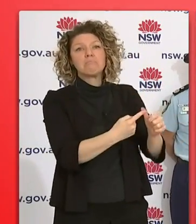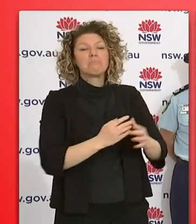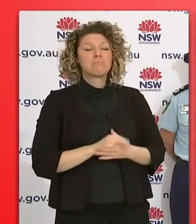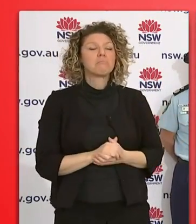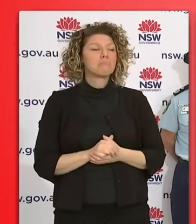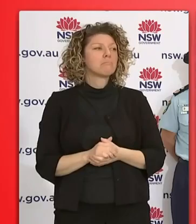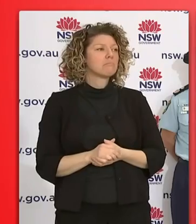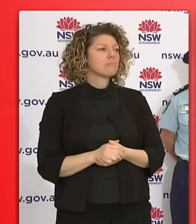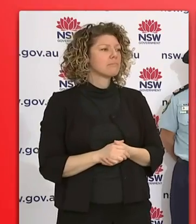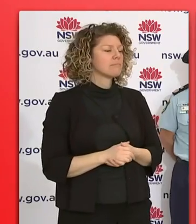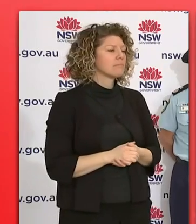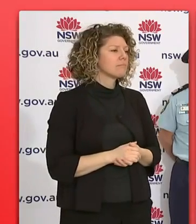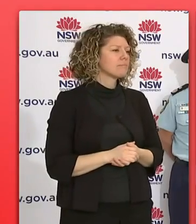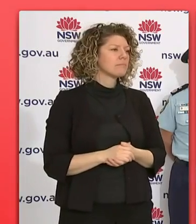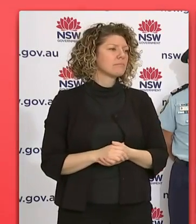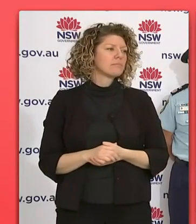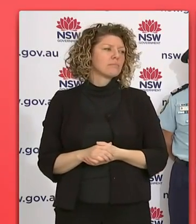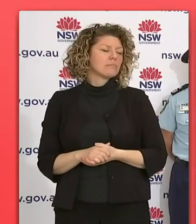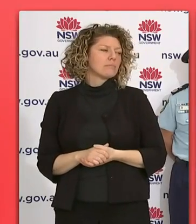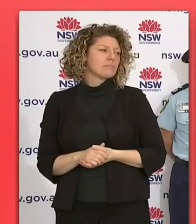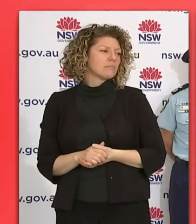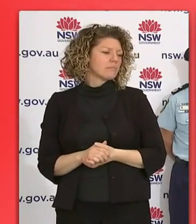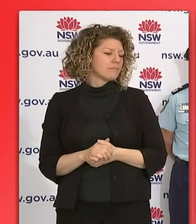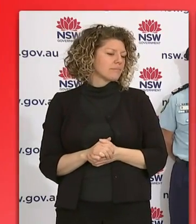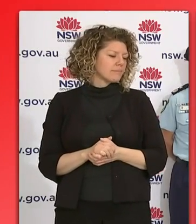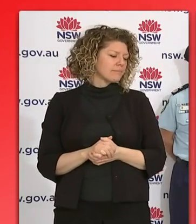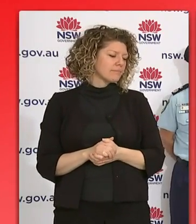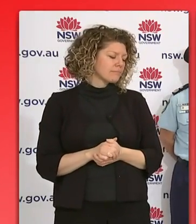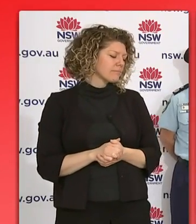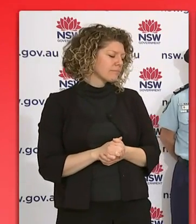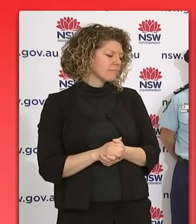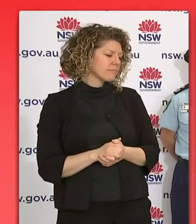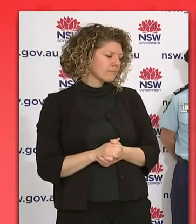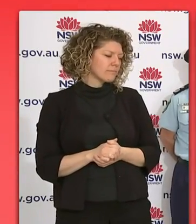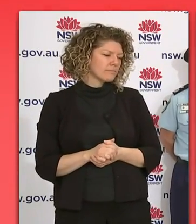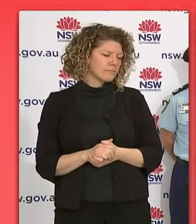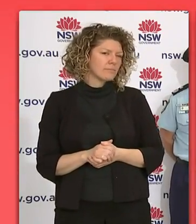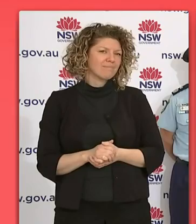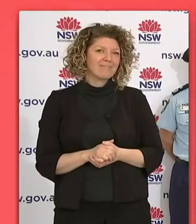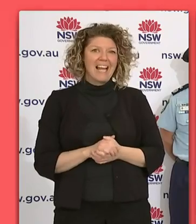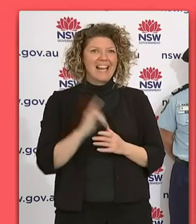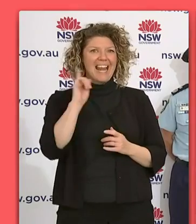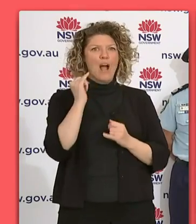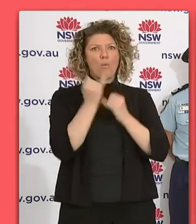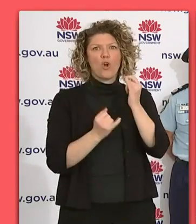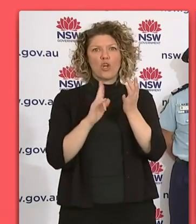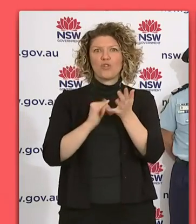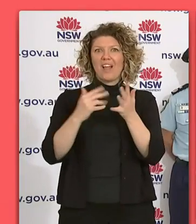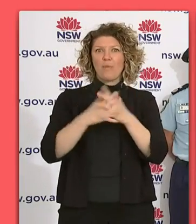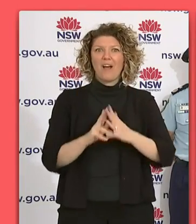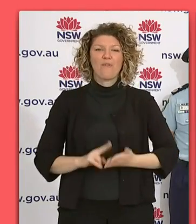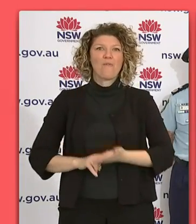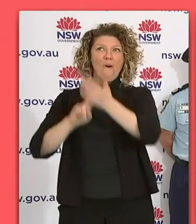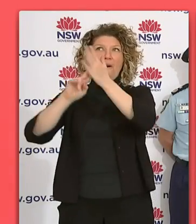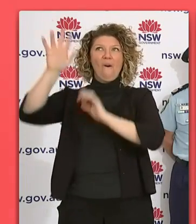Thanks, Anne. Look, obviously there is a big challenge in Northwestern New South Wales because the